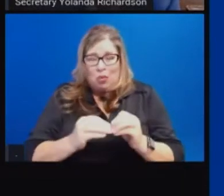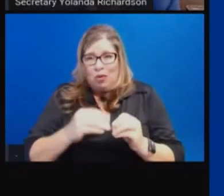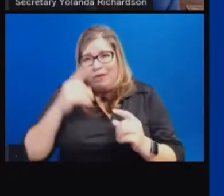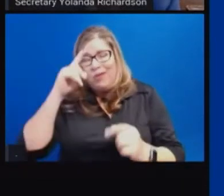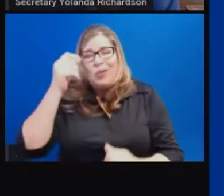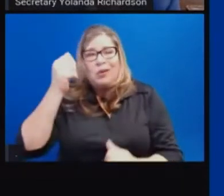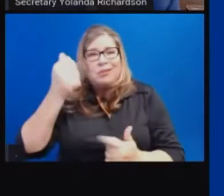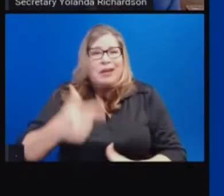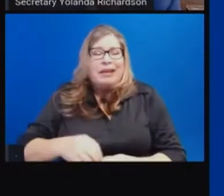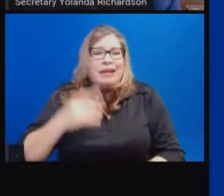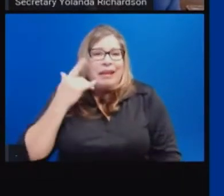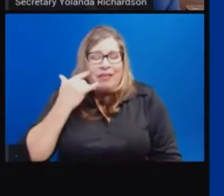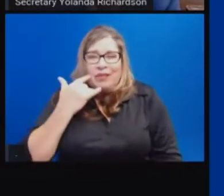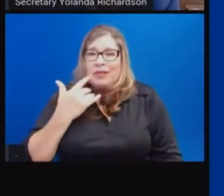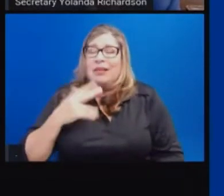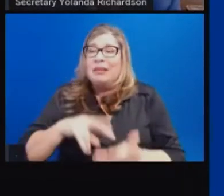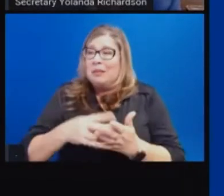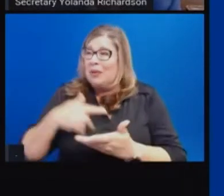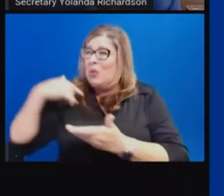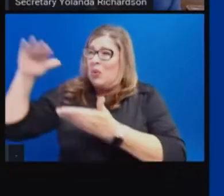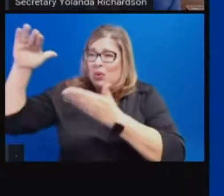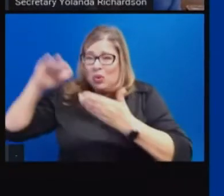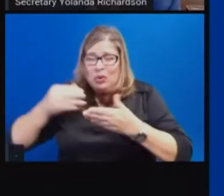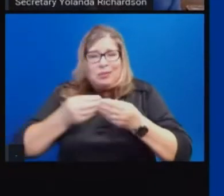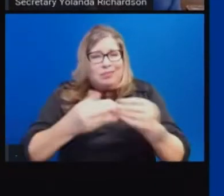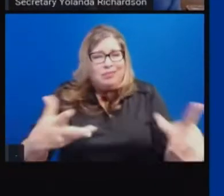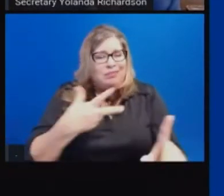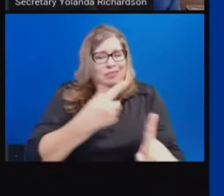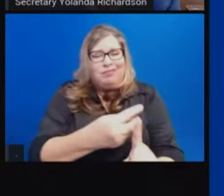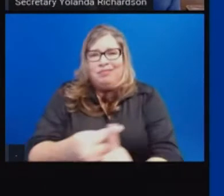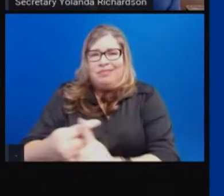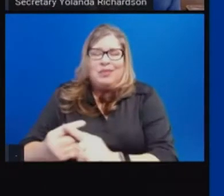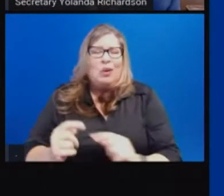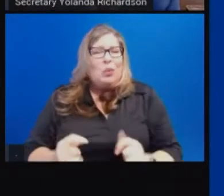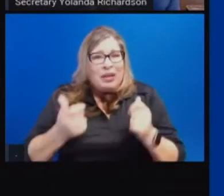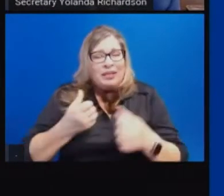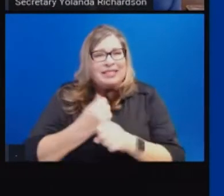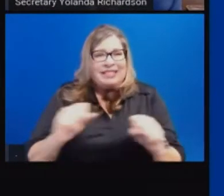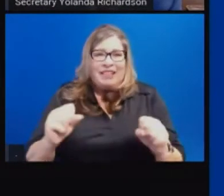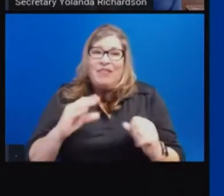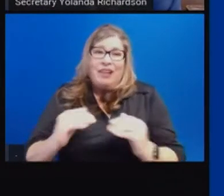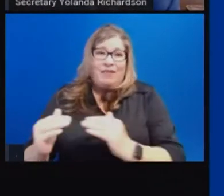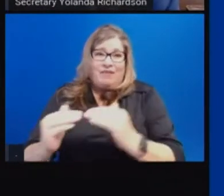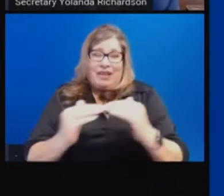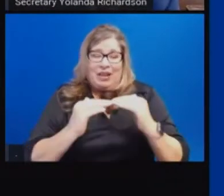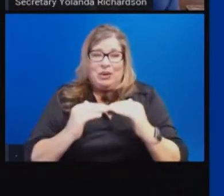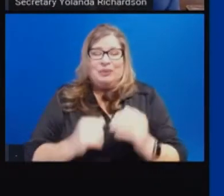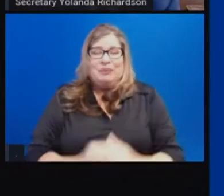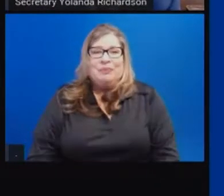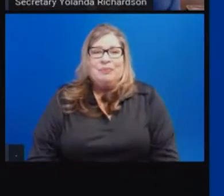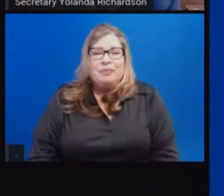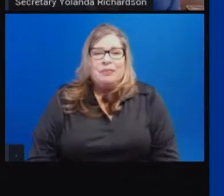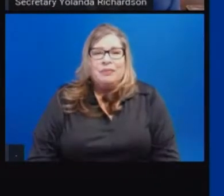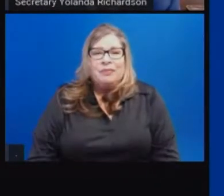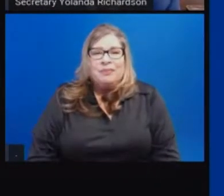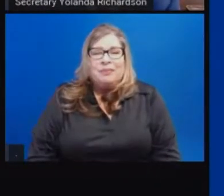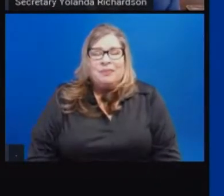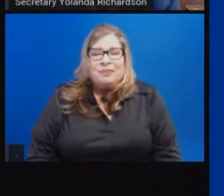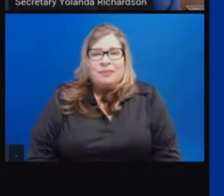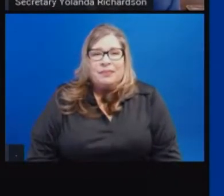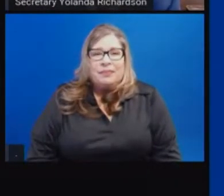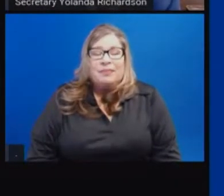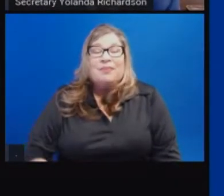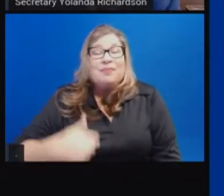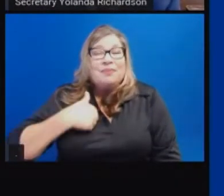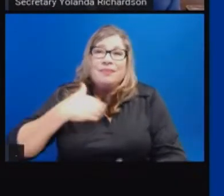the shelves and to arms quickly, safely and fairly. I definitely want to thank my colleague Dr. Galley for all of